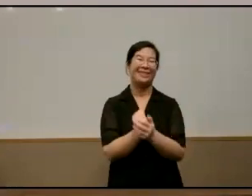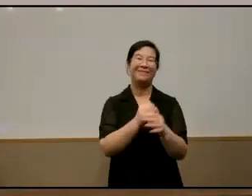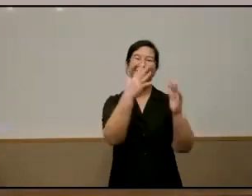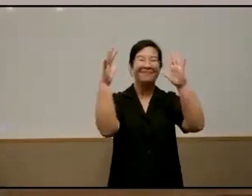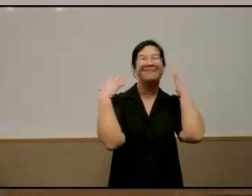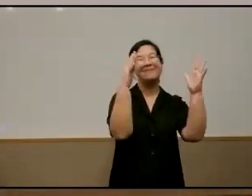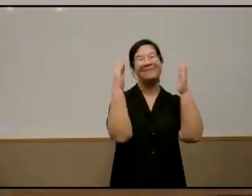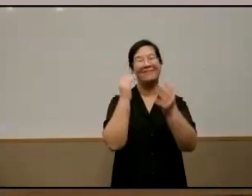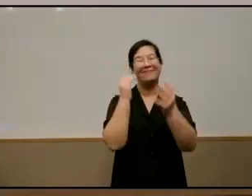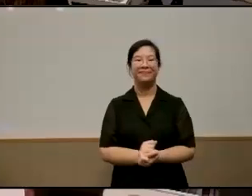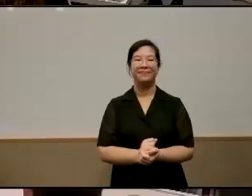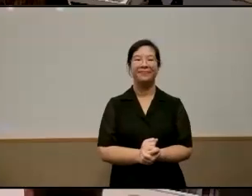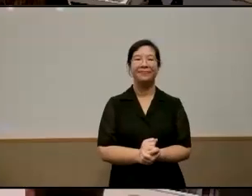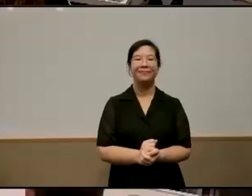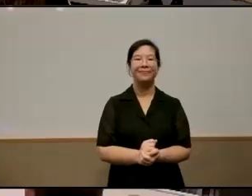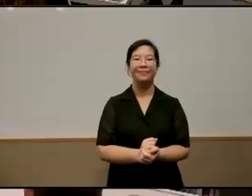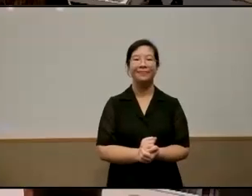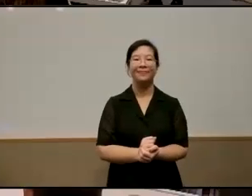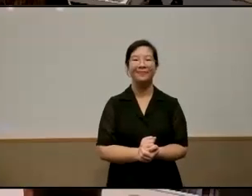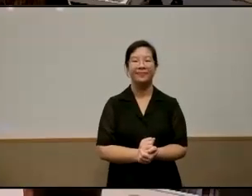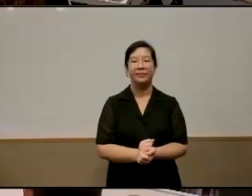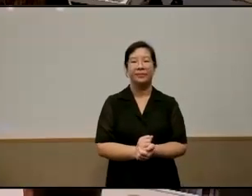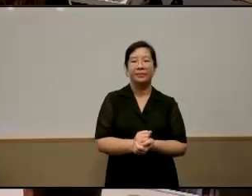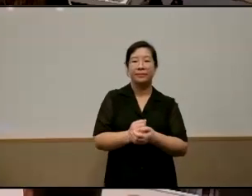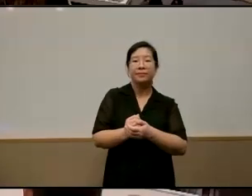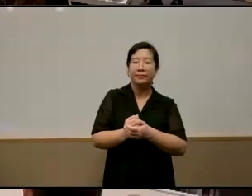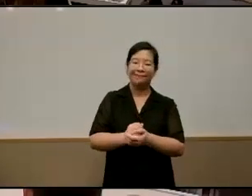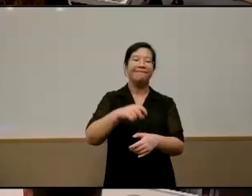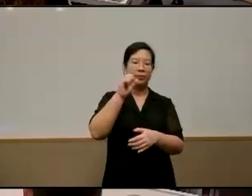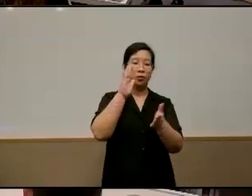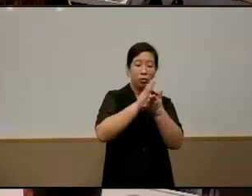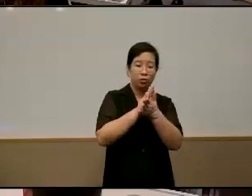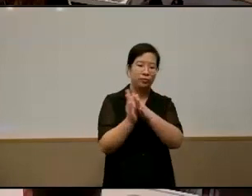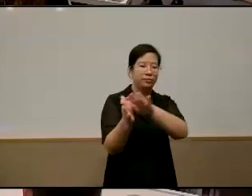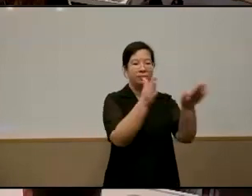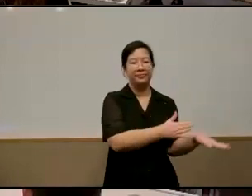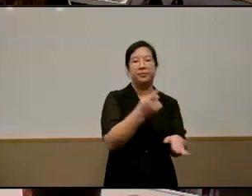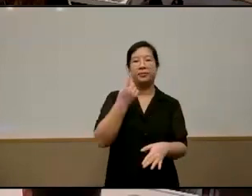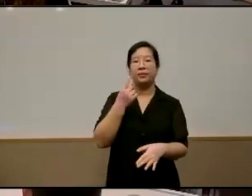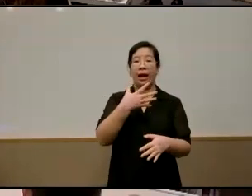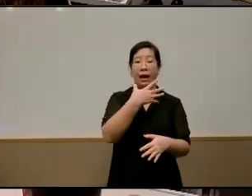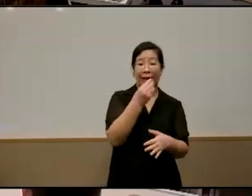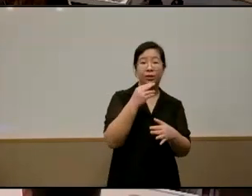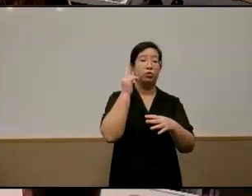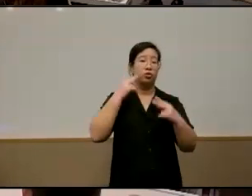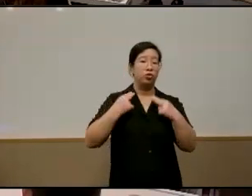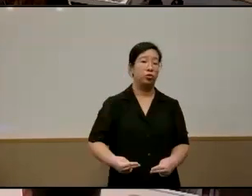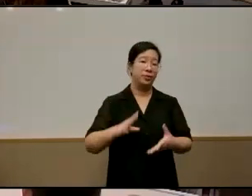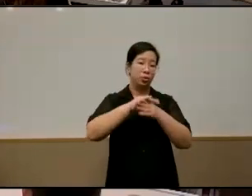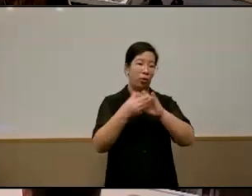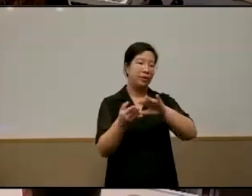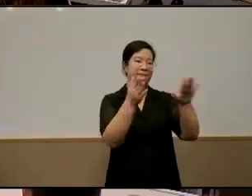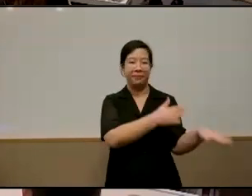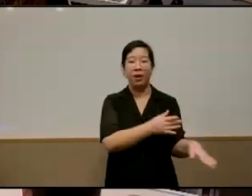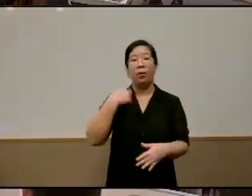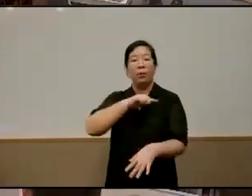thank you apart from school outreach and featuring human stories we also host this